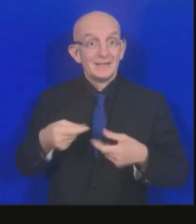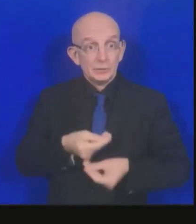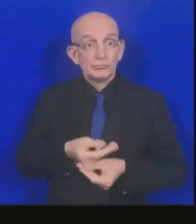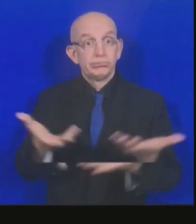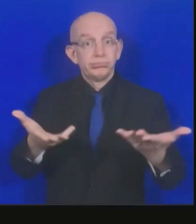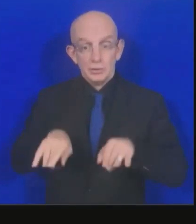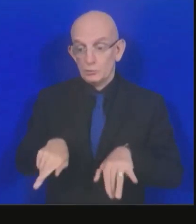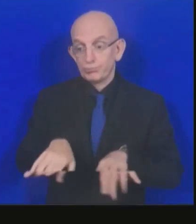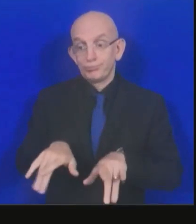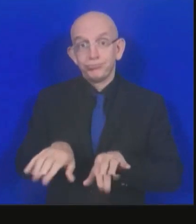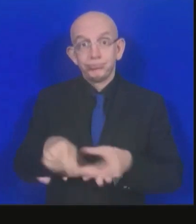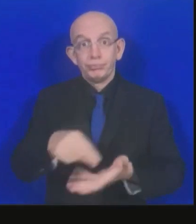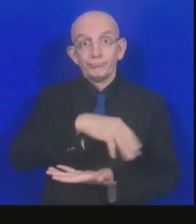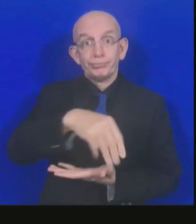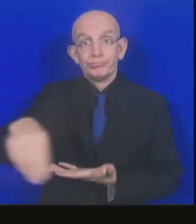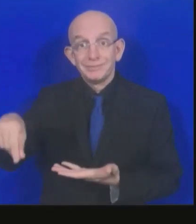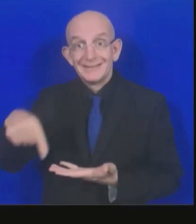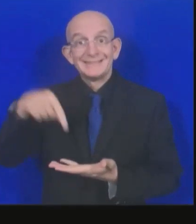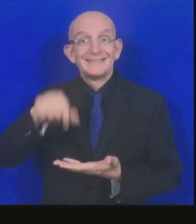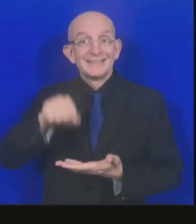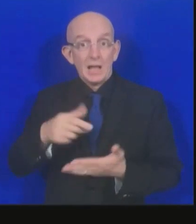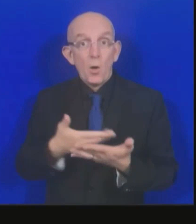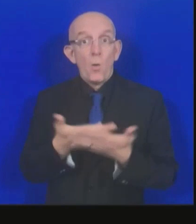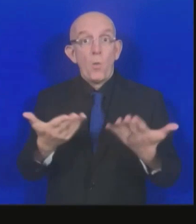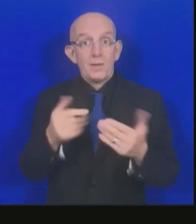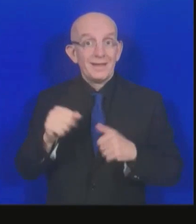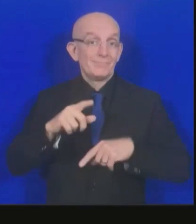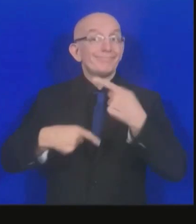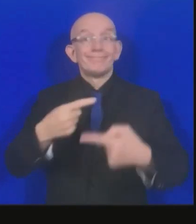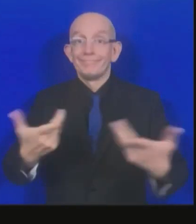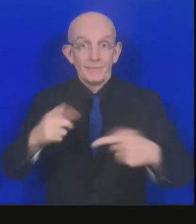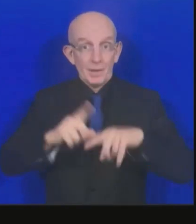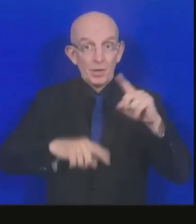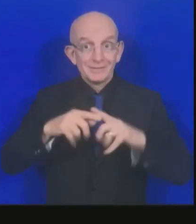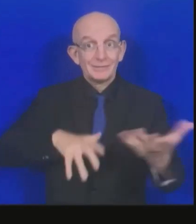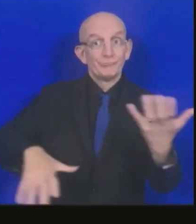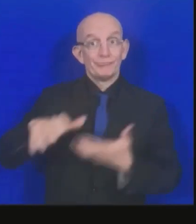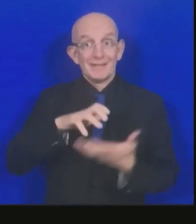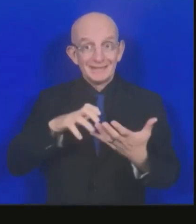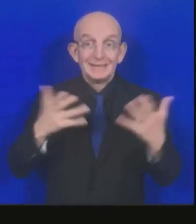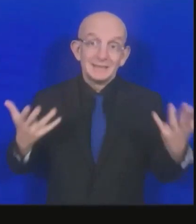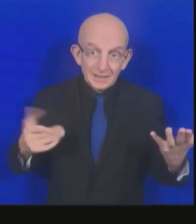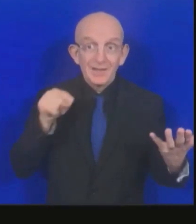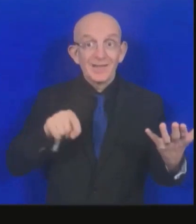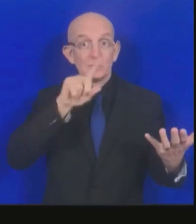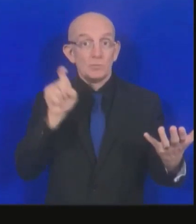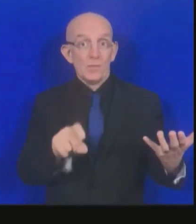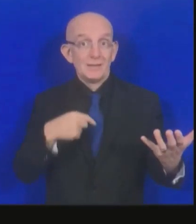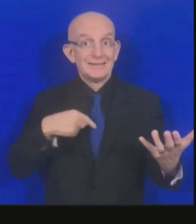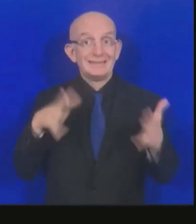Therefore, I would first highlight on the need for a plan for the middle-income countries in financial